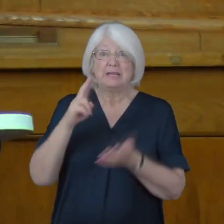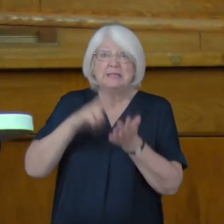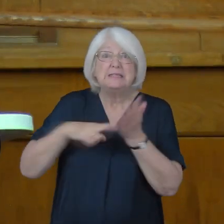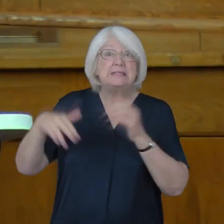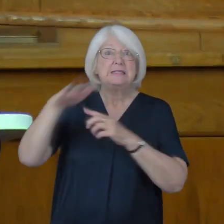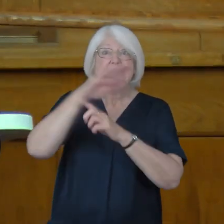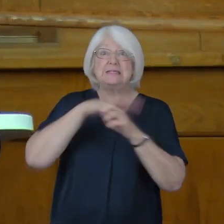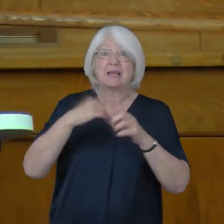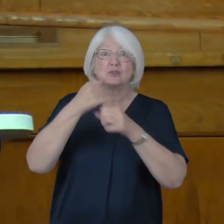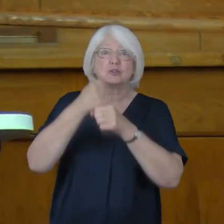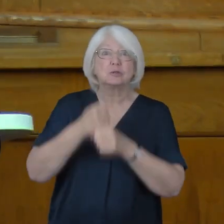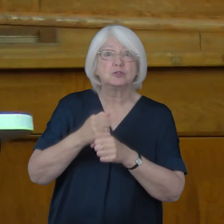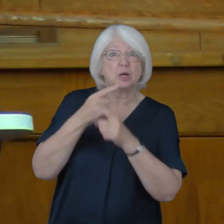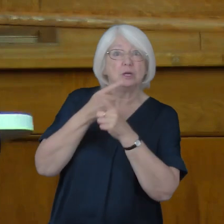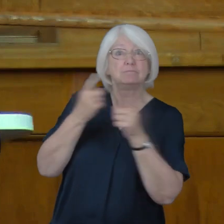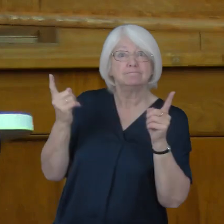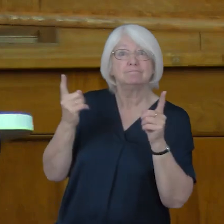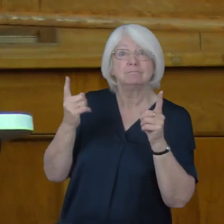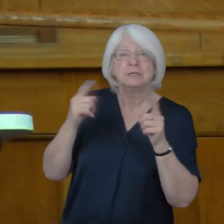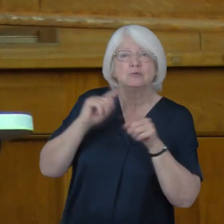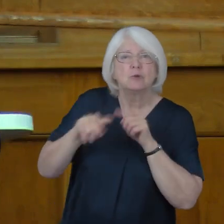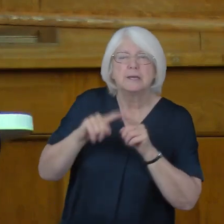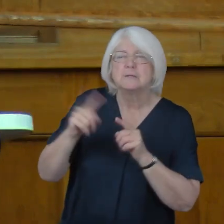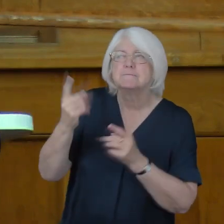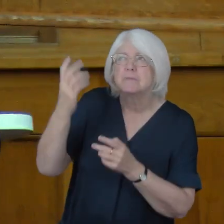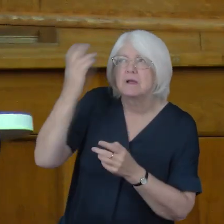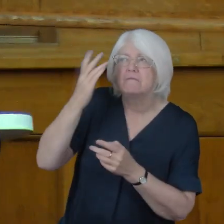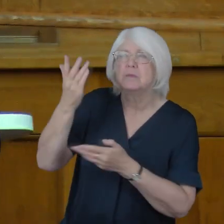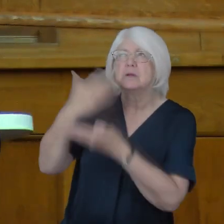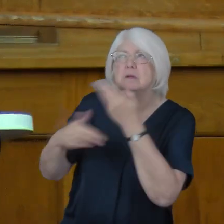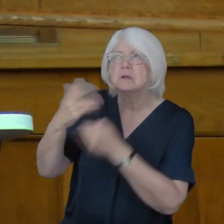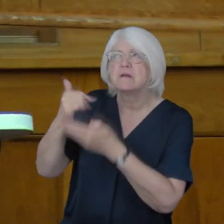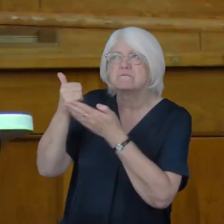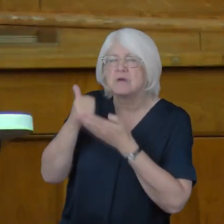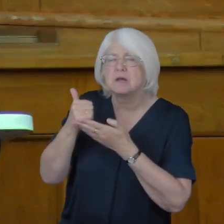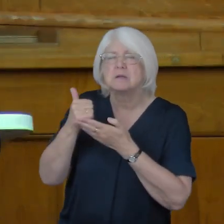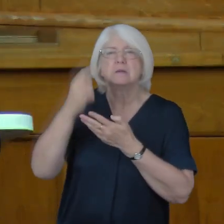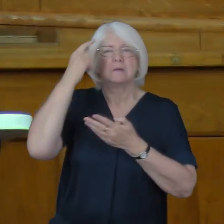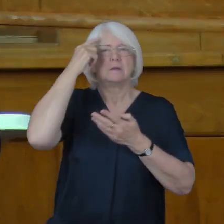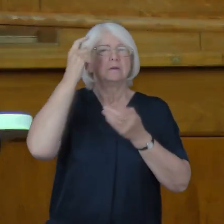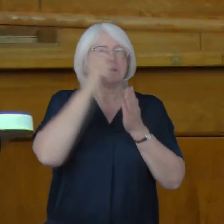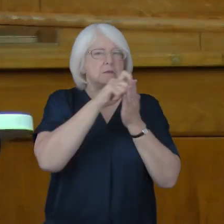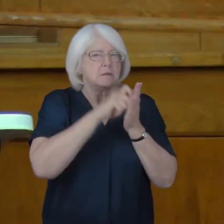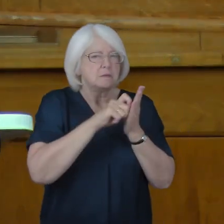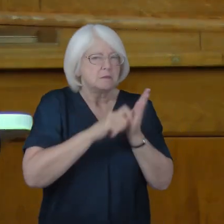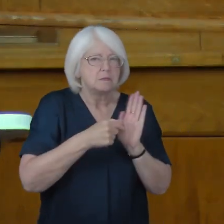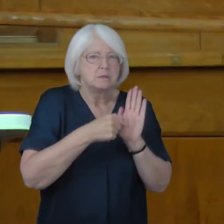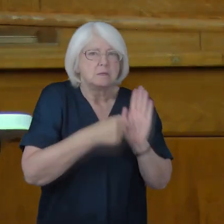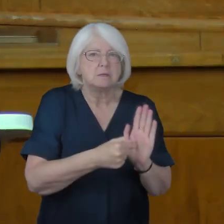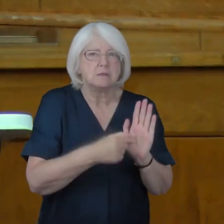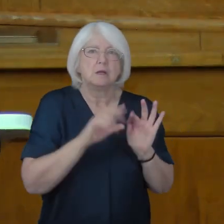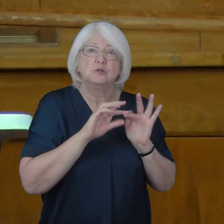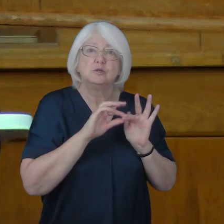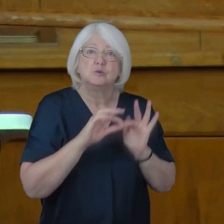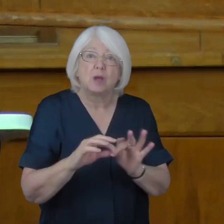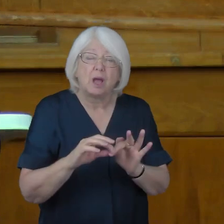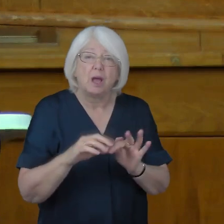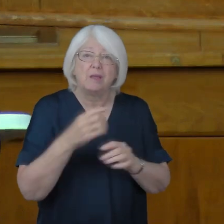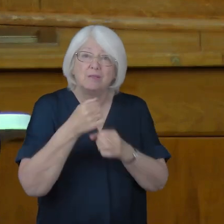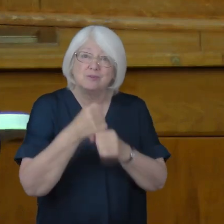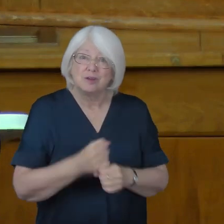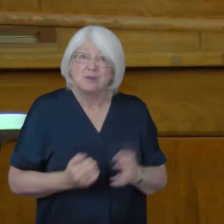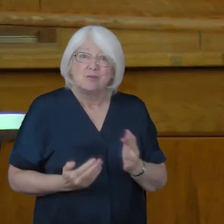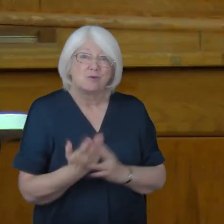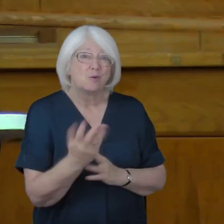the national church who have sought to interpret government advice and guide the church through these